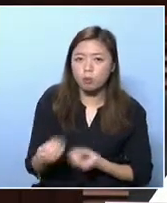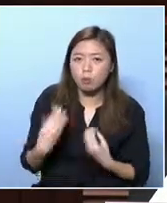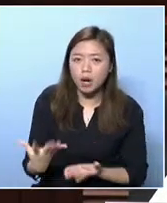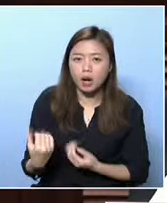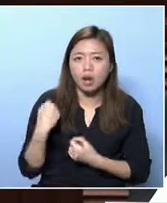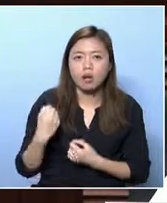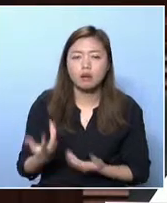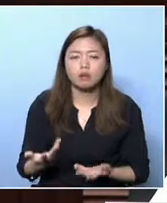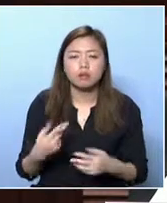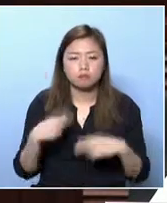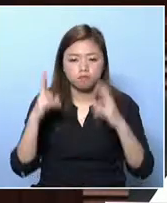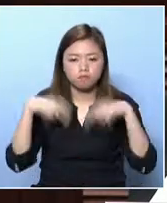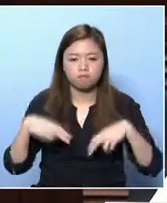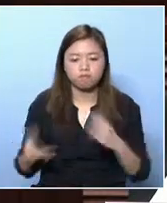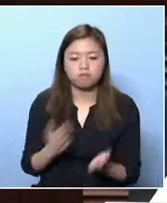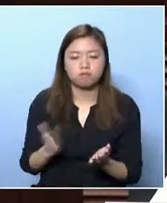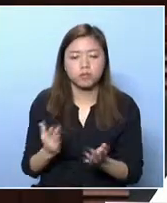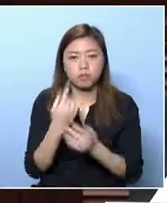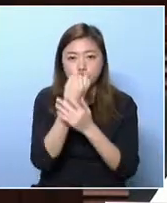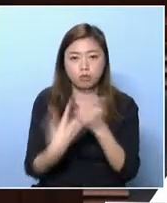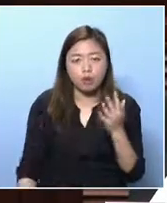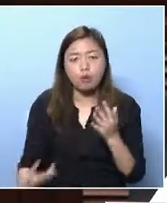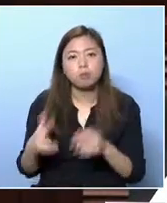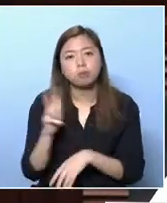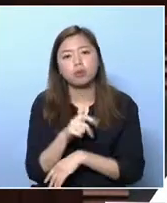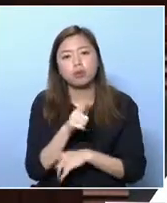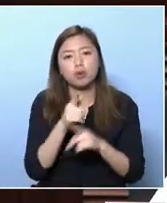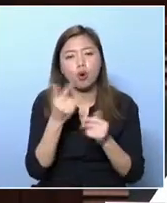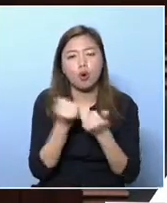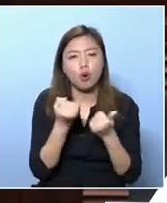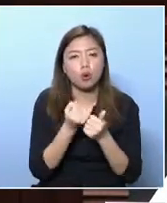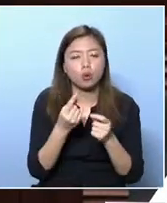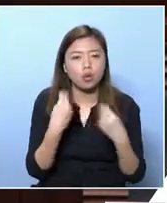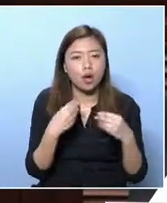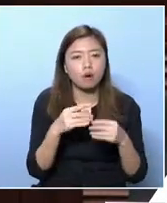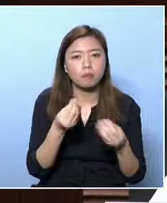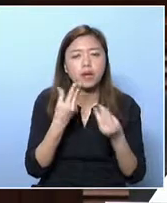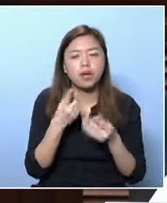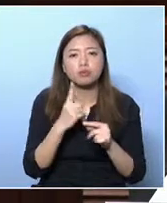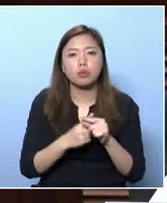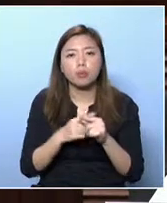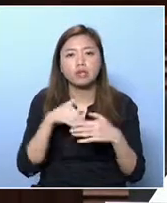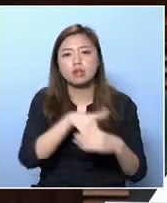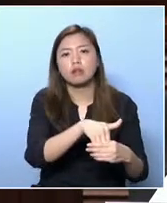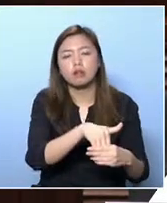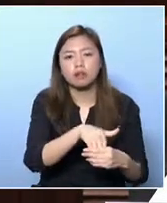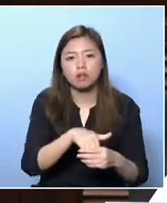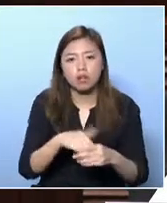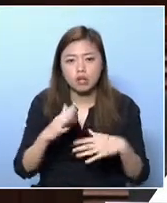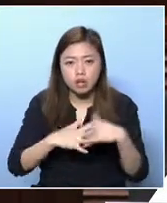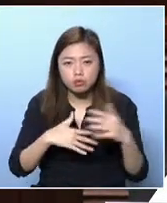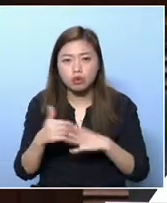is a majority owned by the government. If we look at the website of